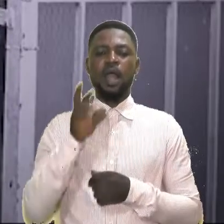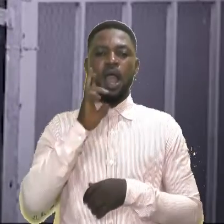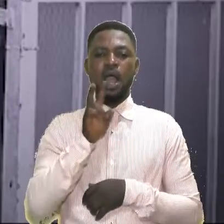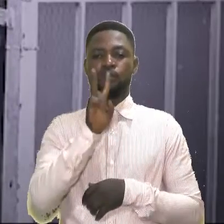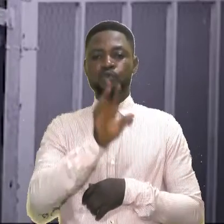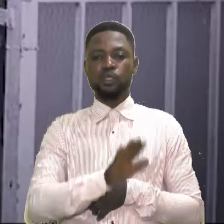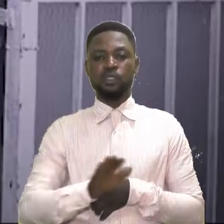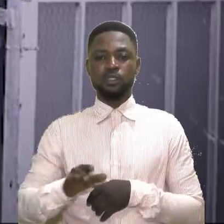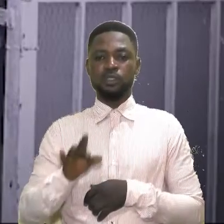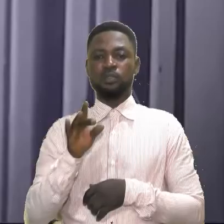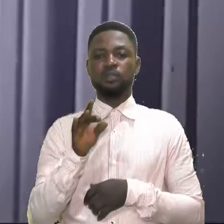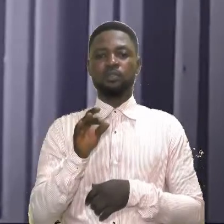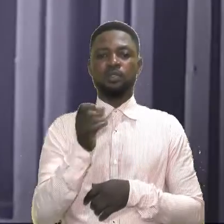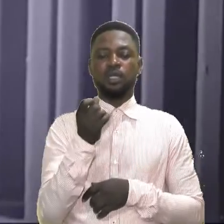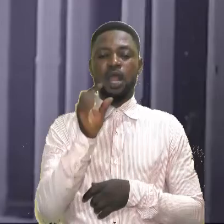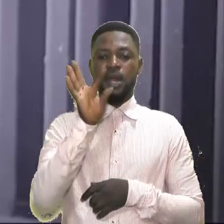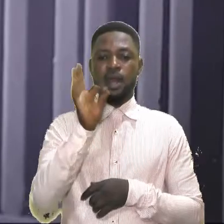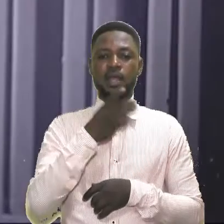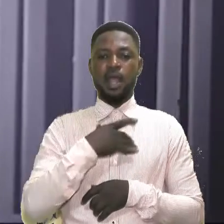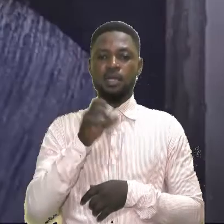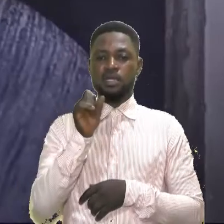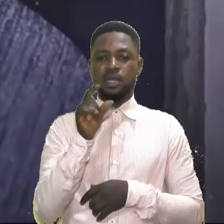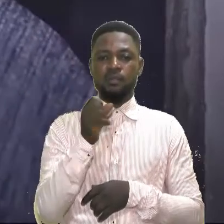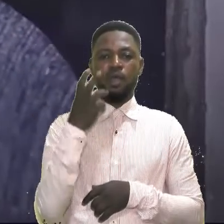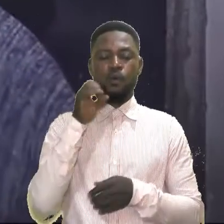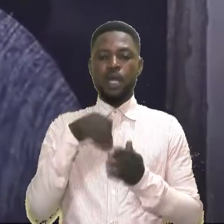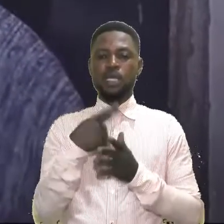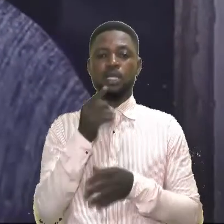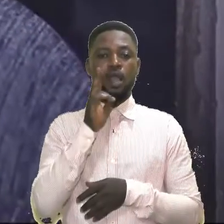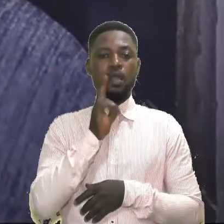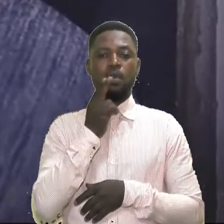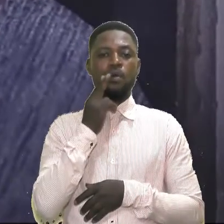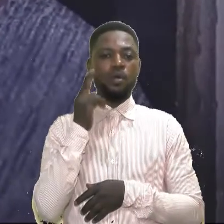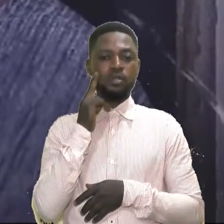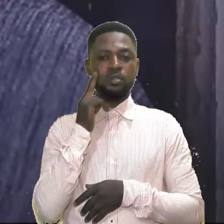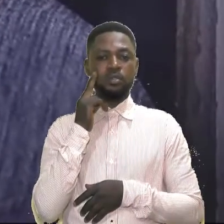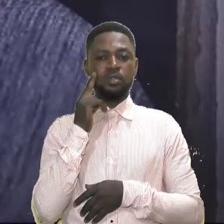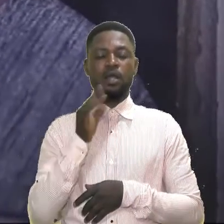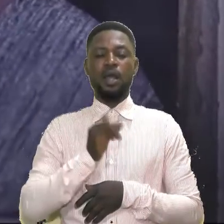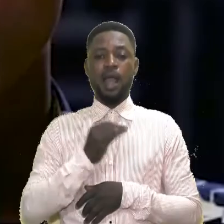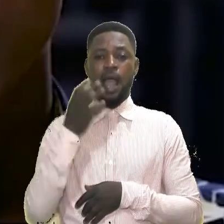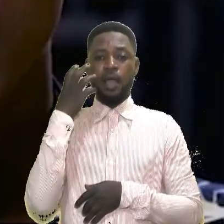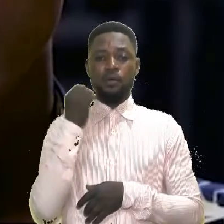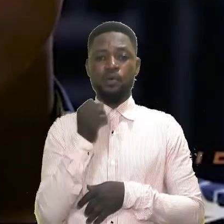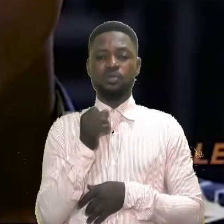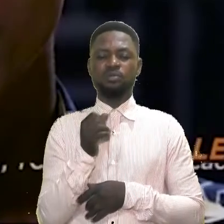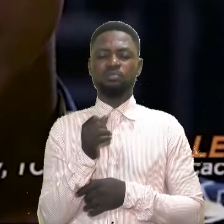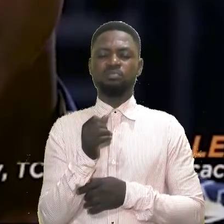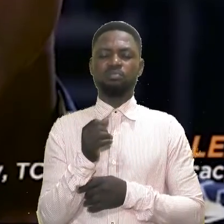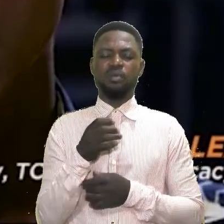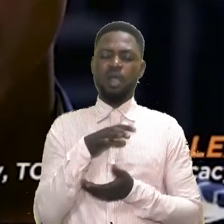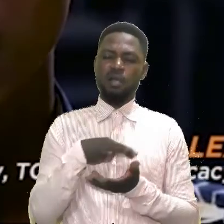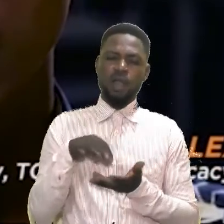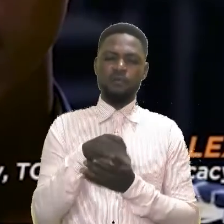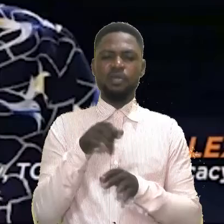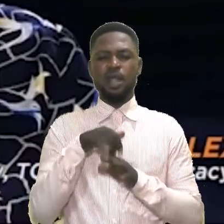Her two children, aged nine and eleven, were in the boarding school. I was really confused